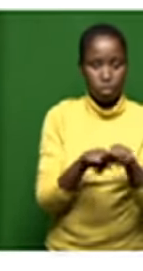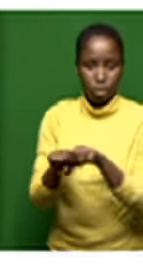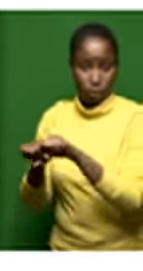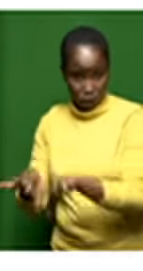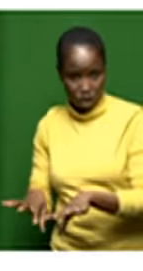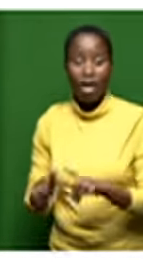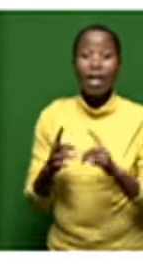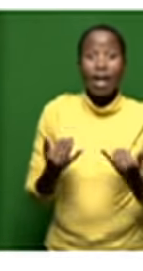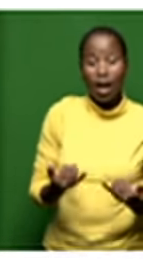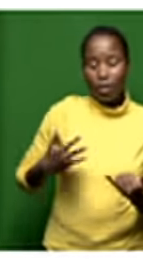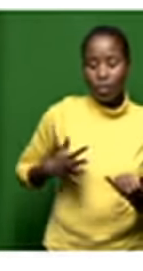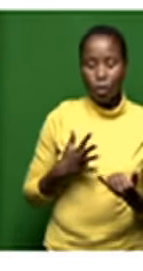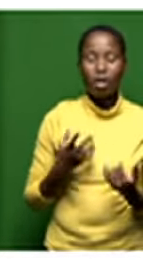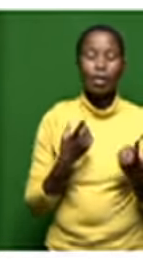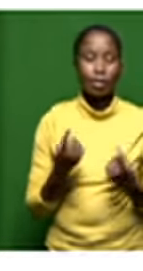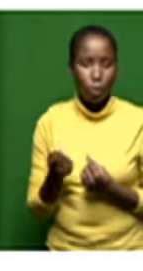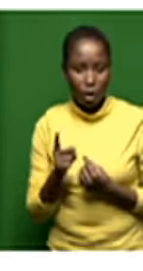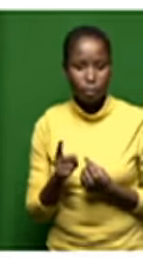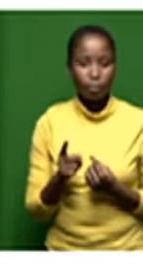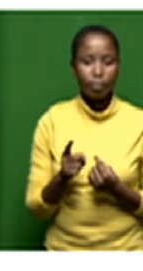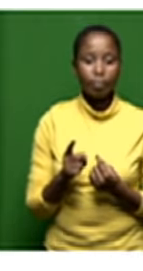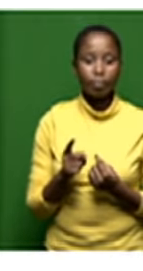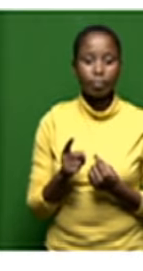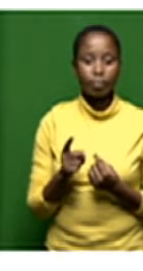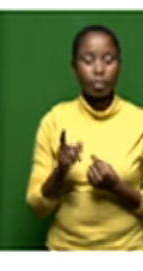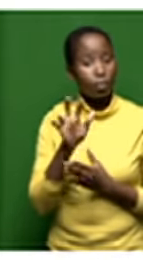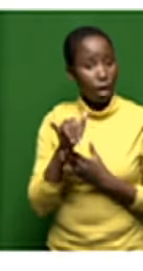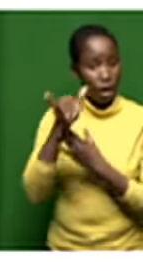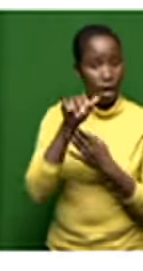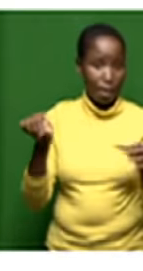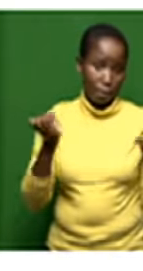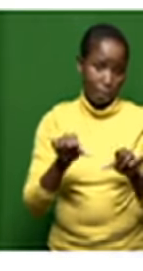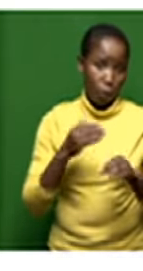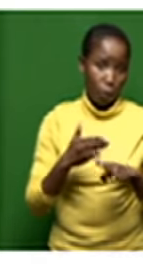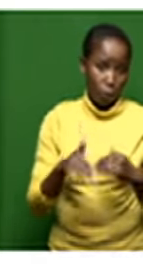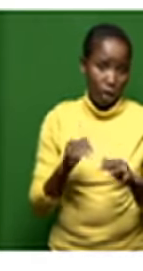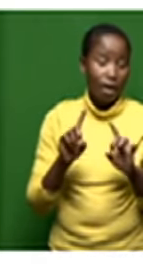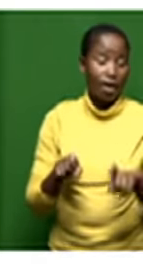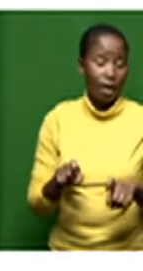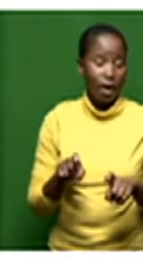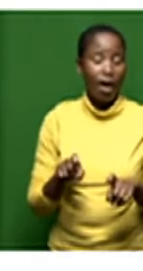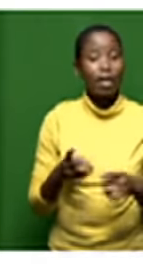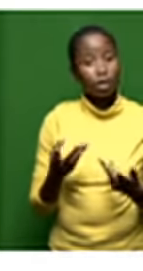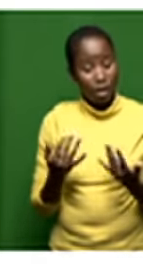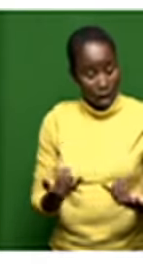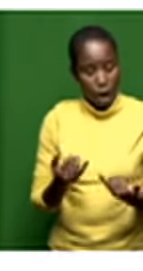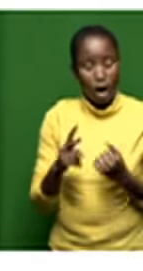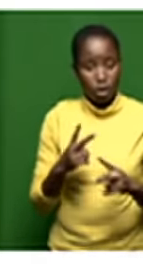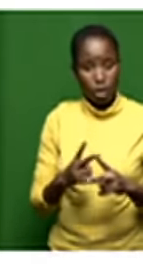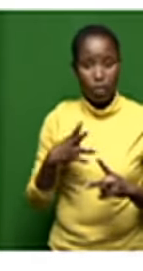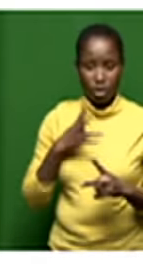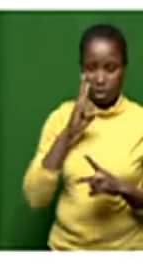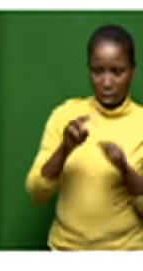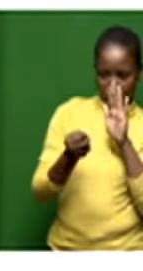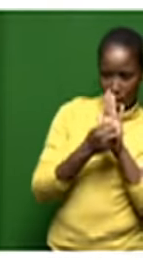maintain our regulatory license as well on the other side also to make sure that we remain relevant to the market as